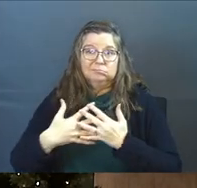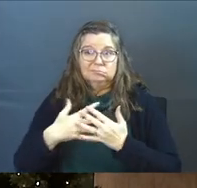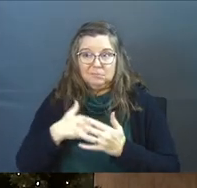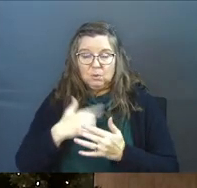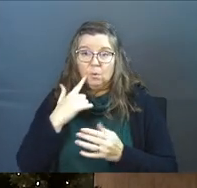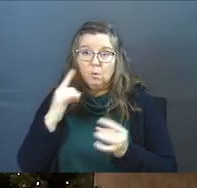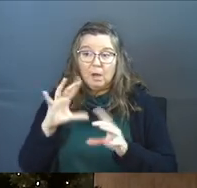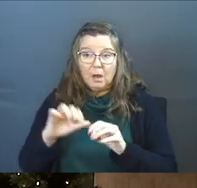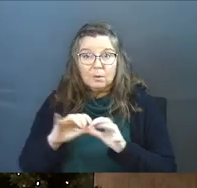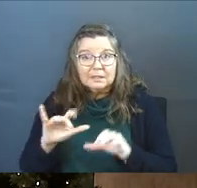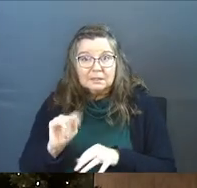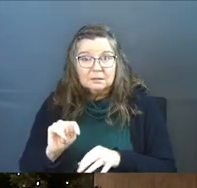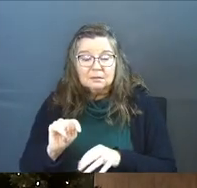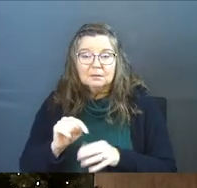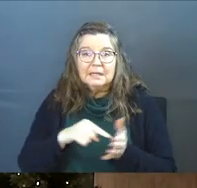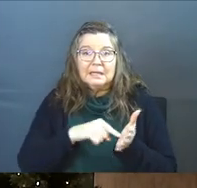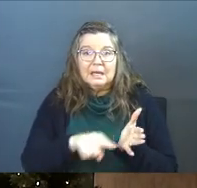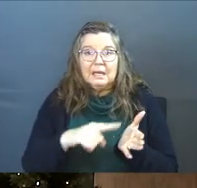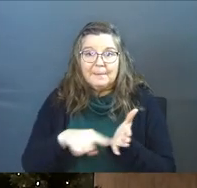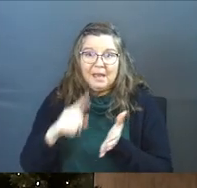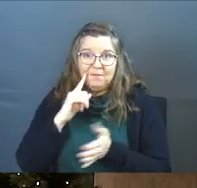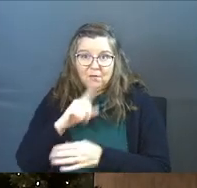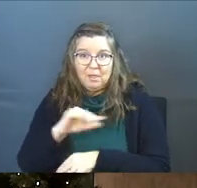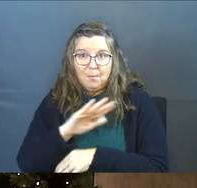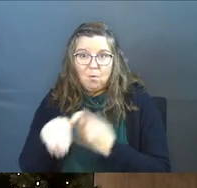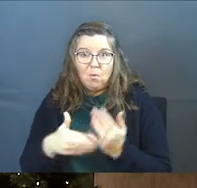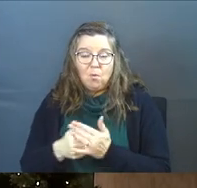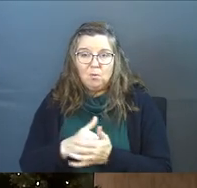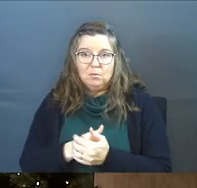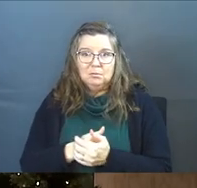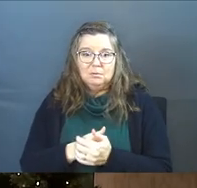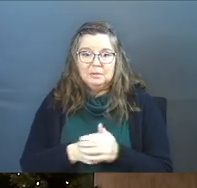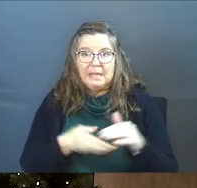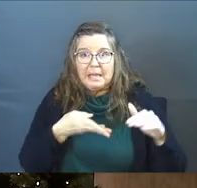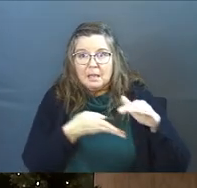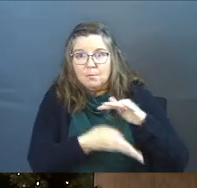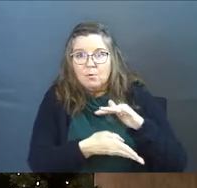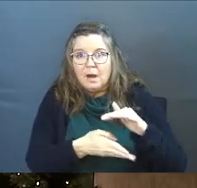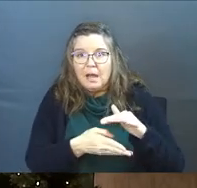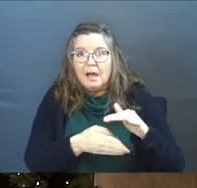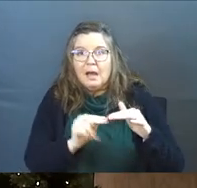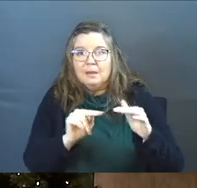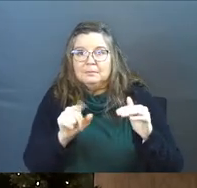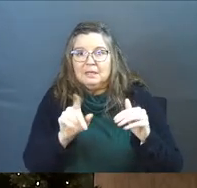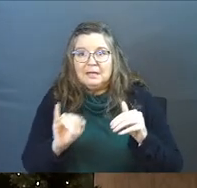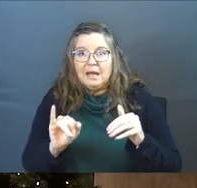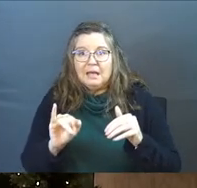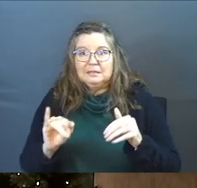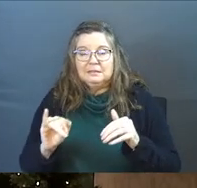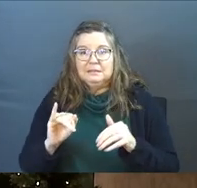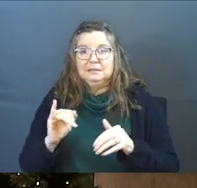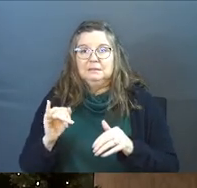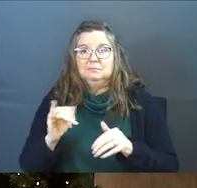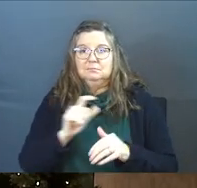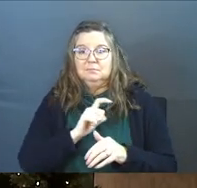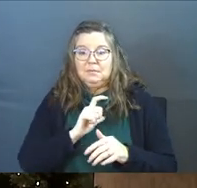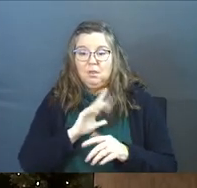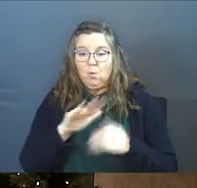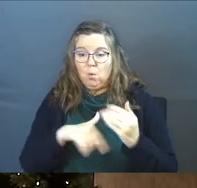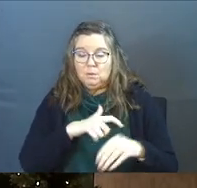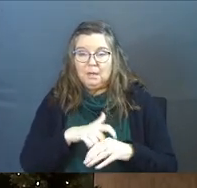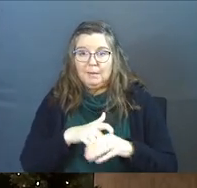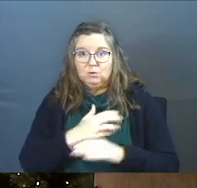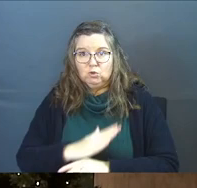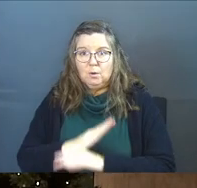And you know how he did it? He paid for them all. He bribed Nazi officials during the entire time in order